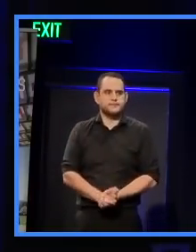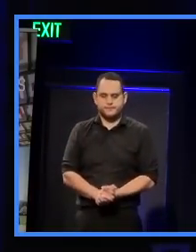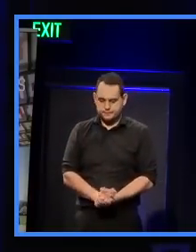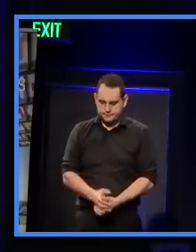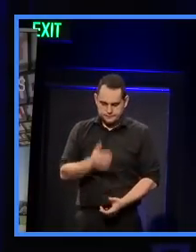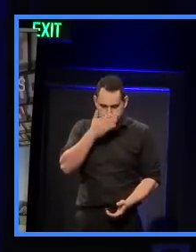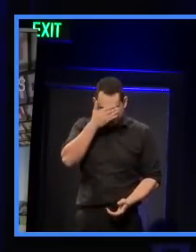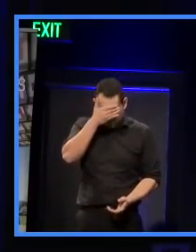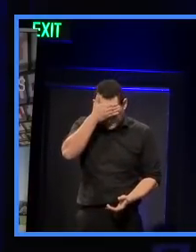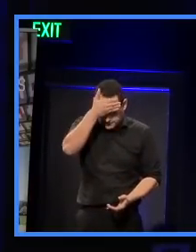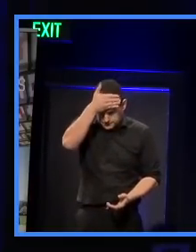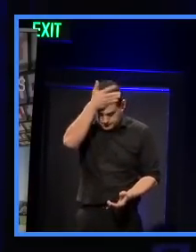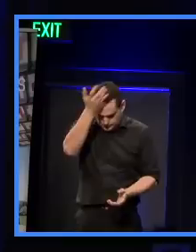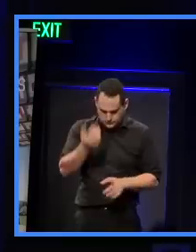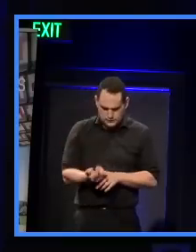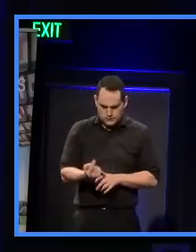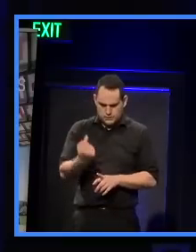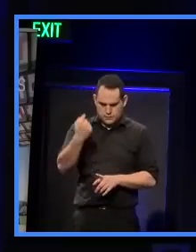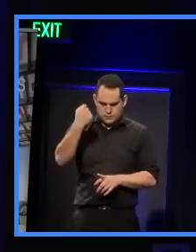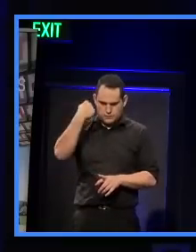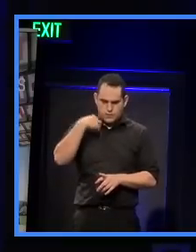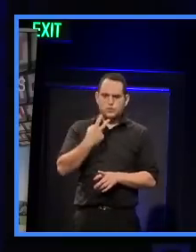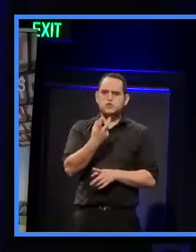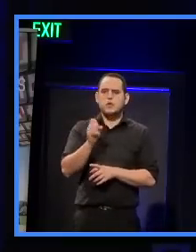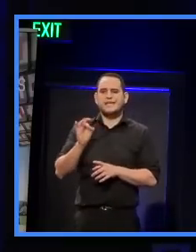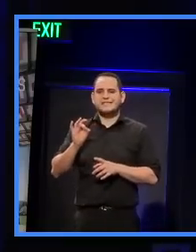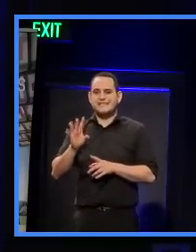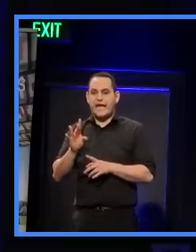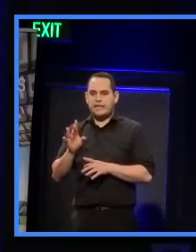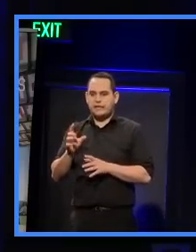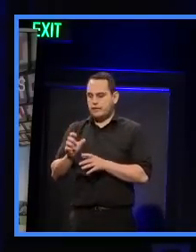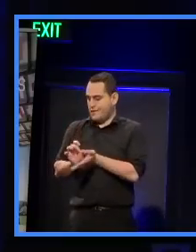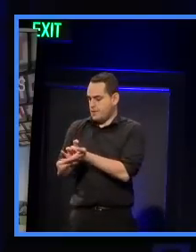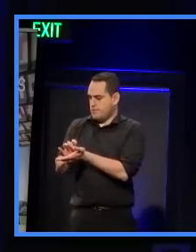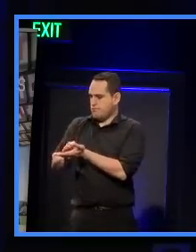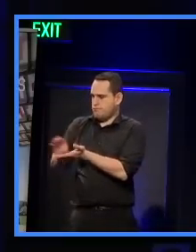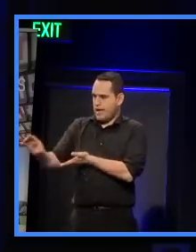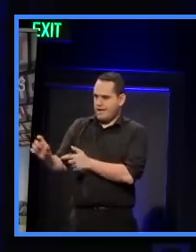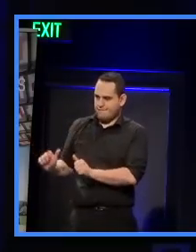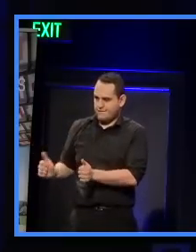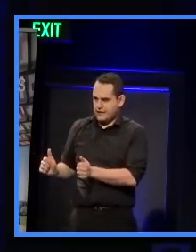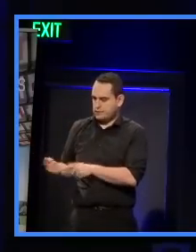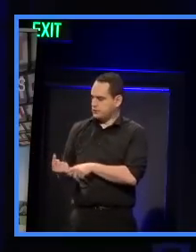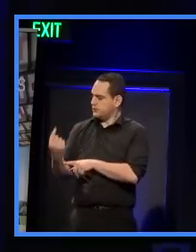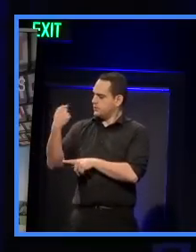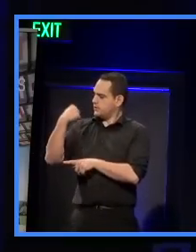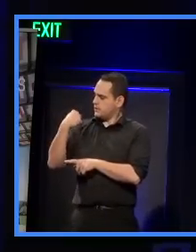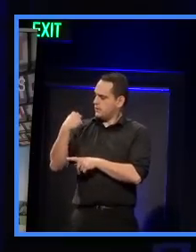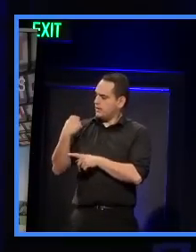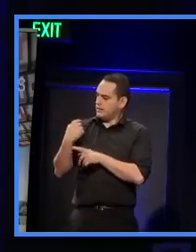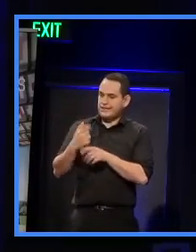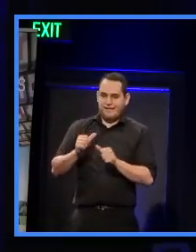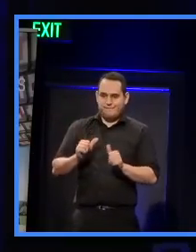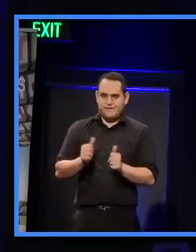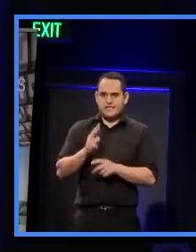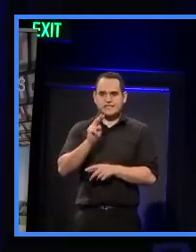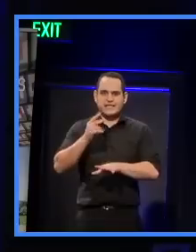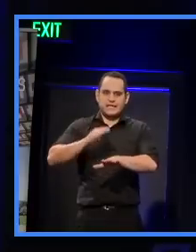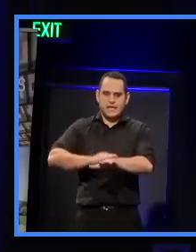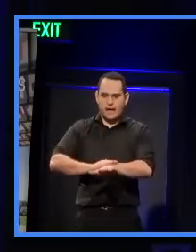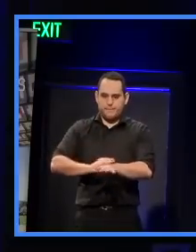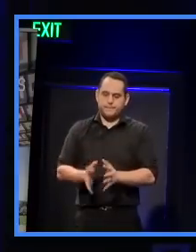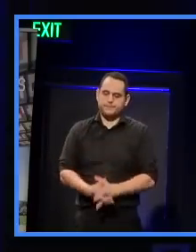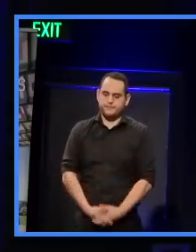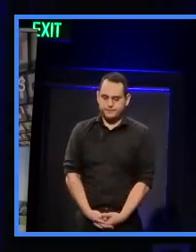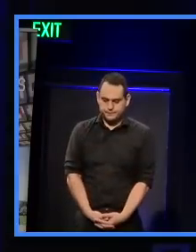surveys. We commissioned him back in 2010 and we have just run a second public life survey. What we're